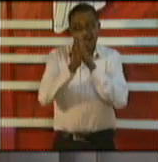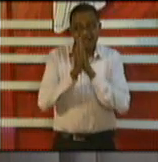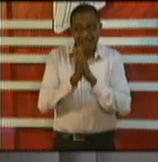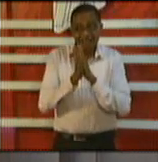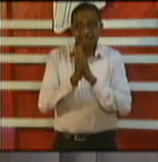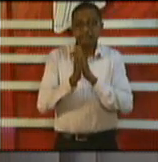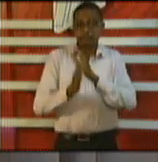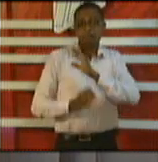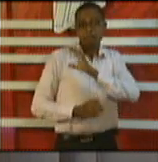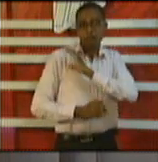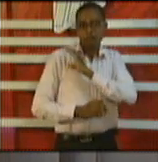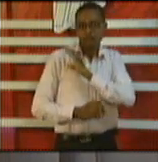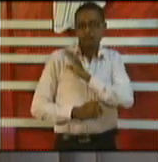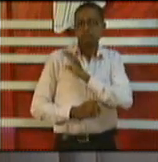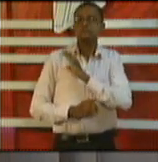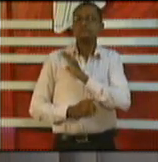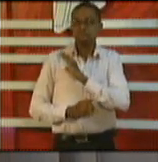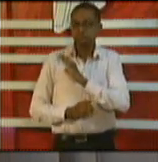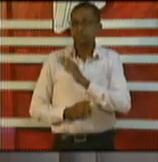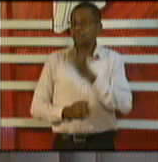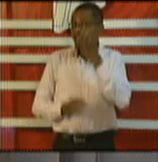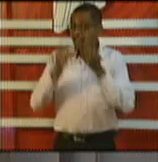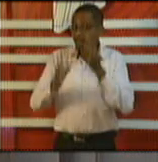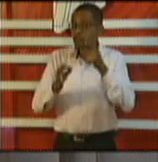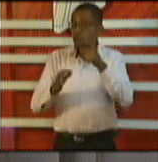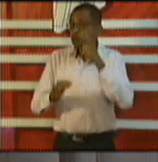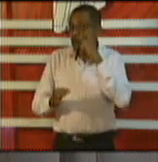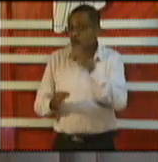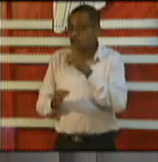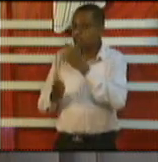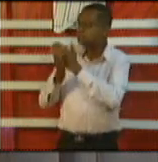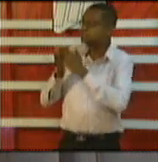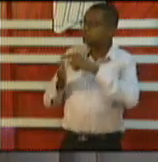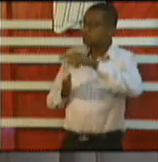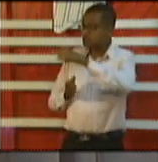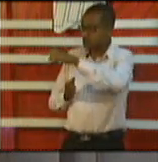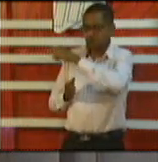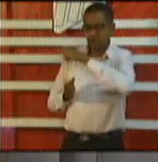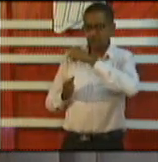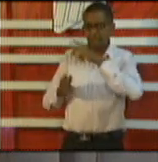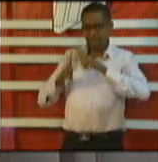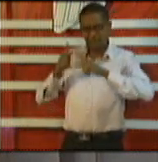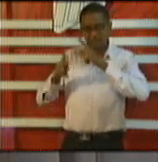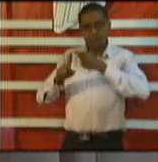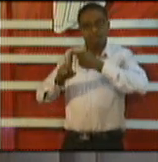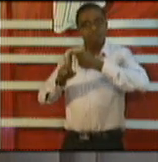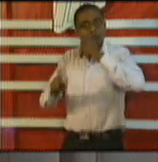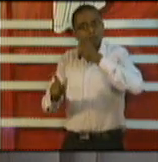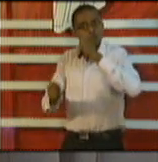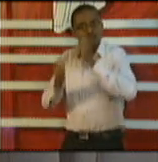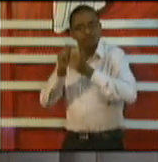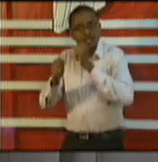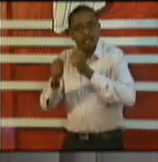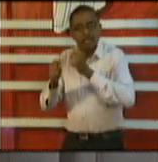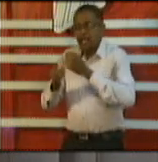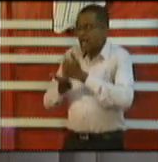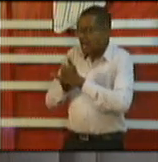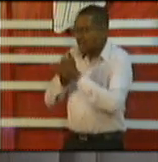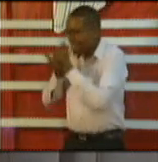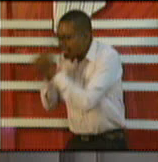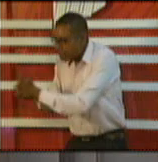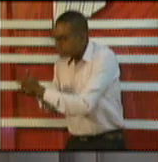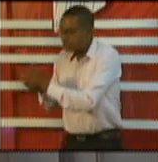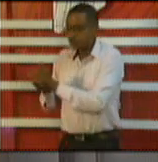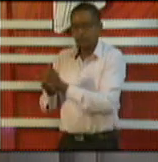necessary legal advice and to charge these persons or citizens who are being very irresponsible with human trafficking